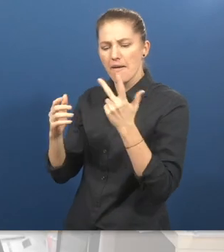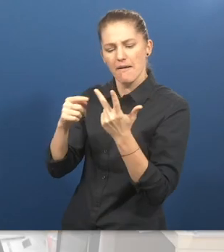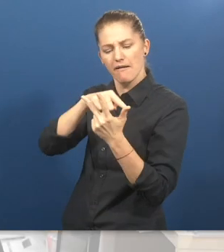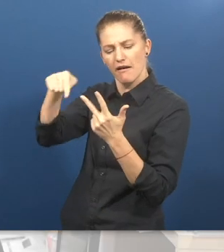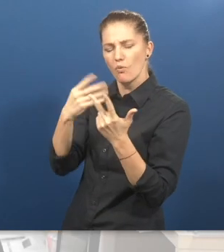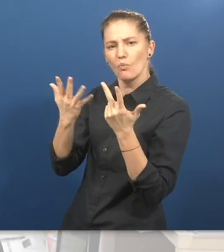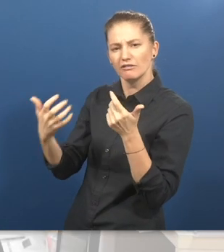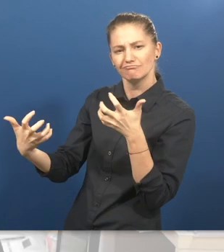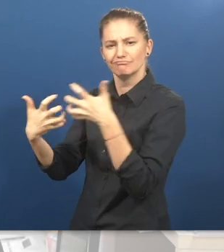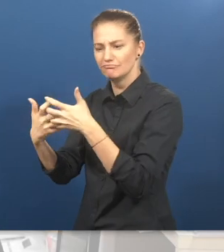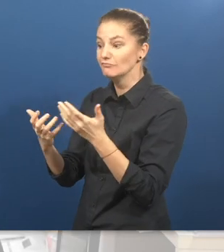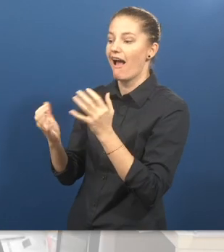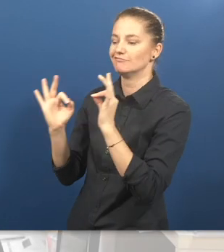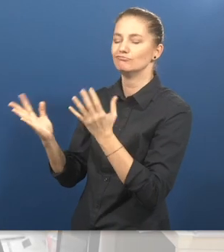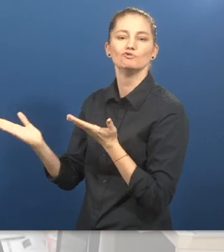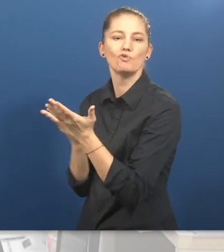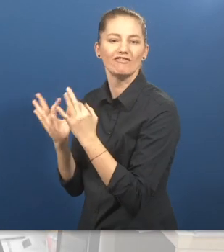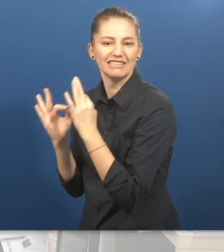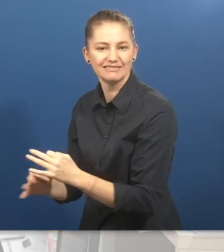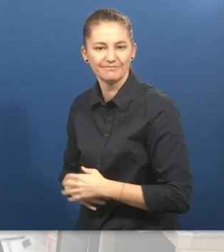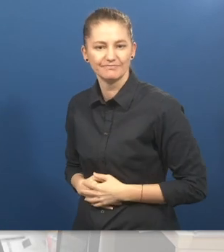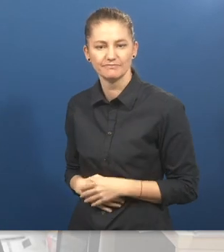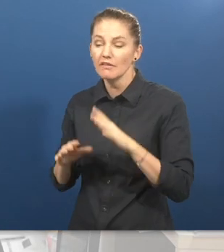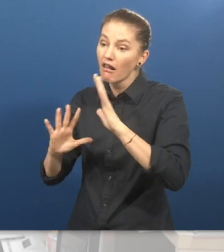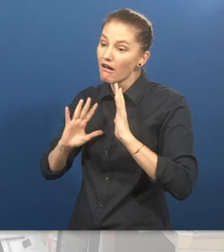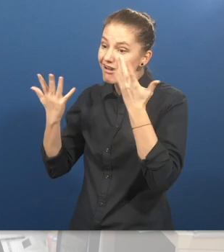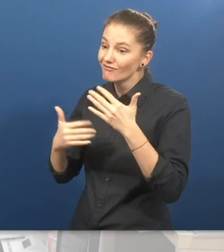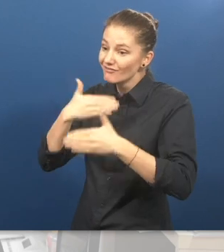How did this solution change your life? Vittoria Rosa.